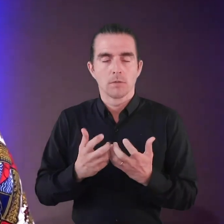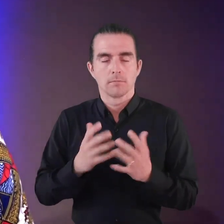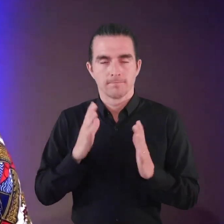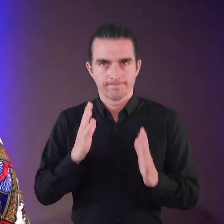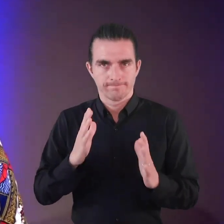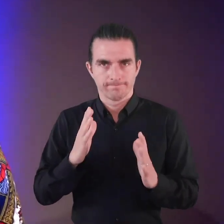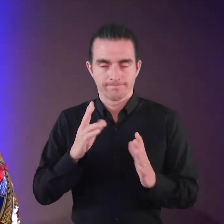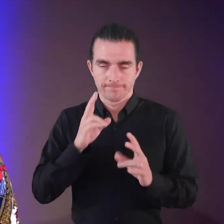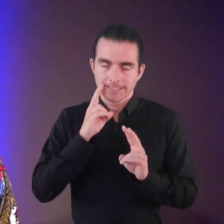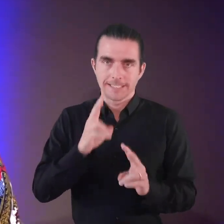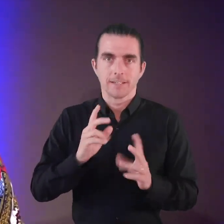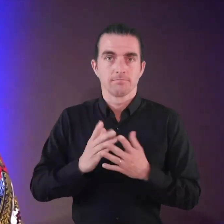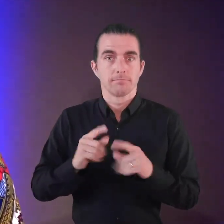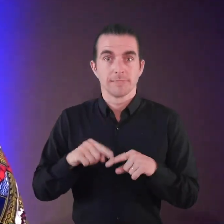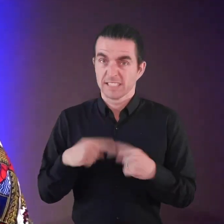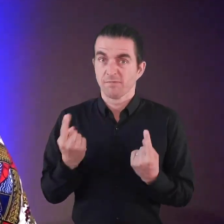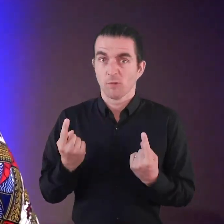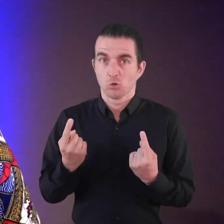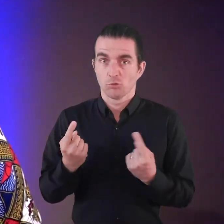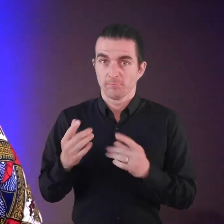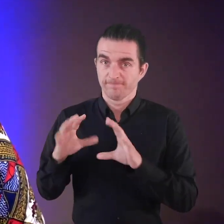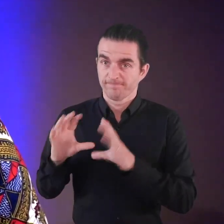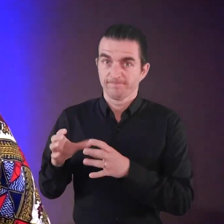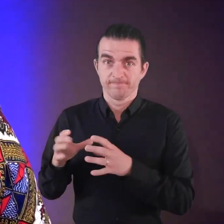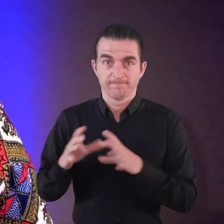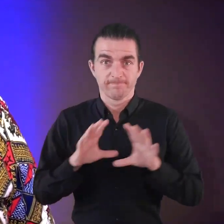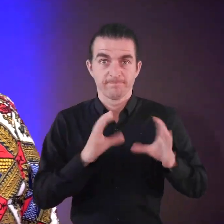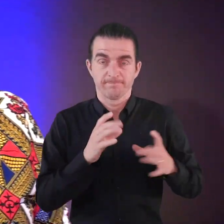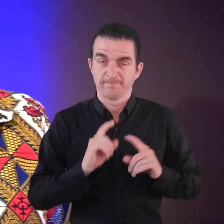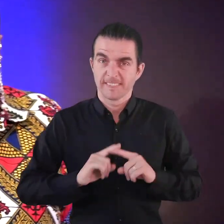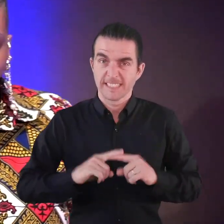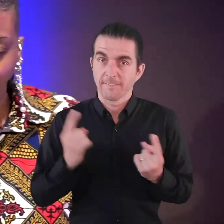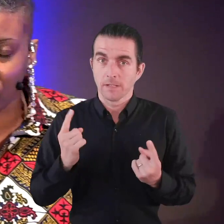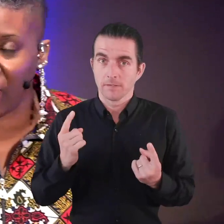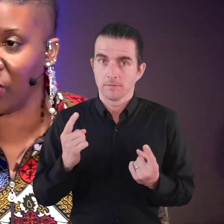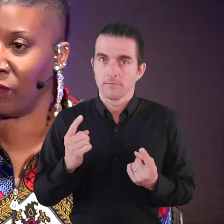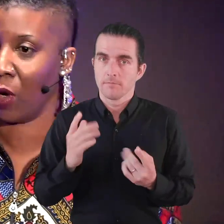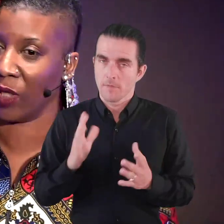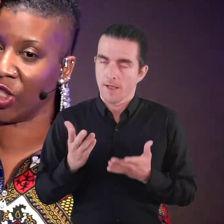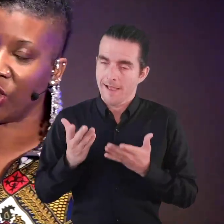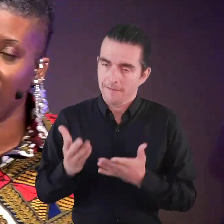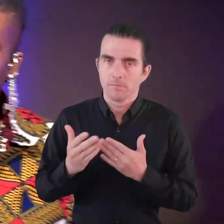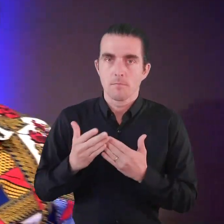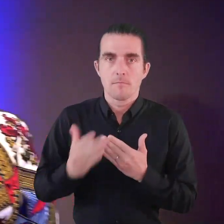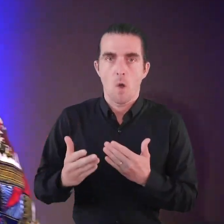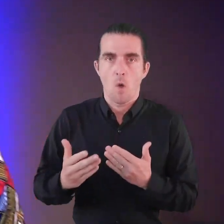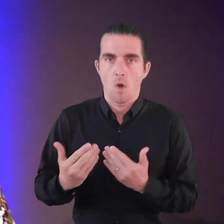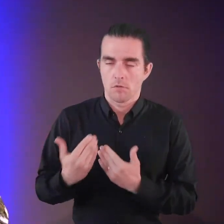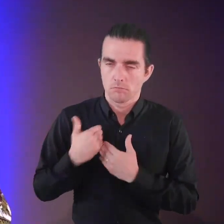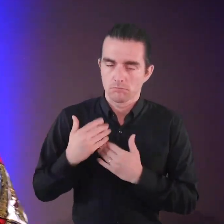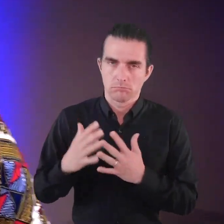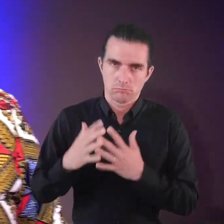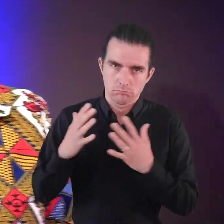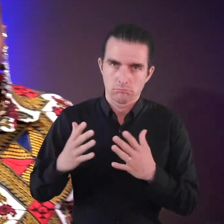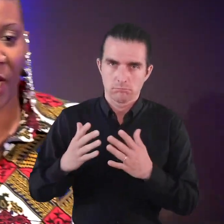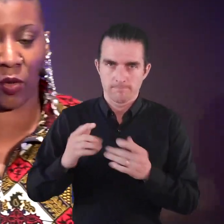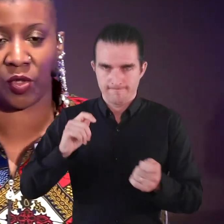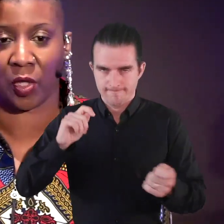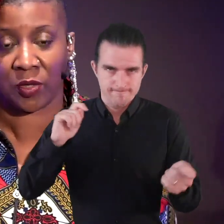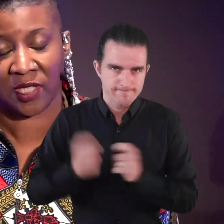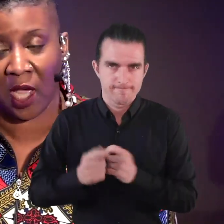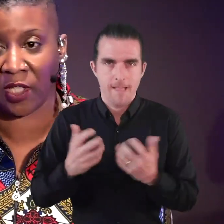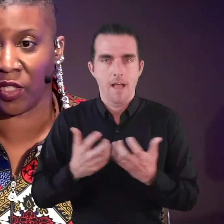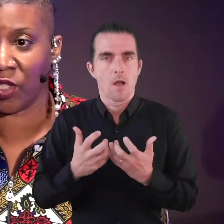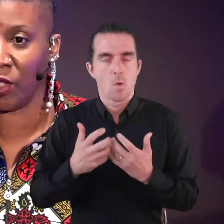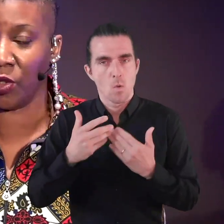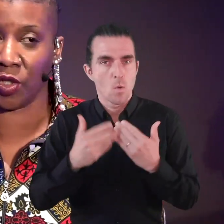immediate difference for people from marginalised groups is to give them a greater role in shaping the services and